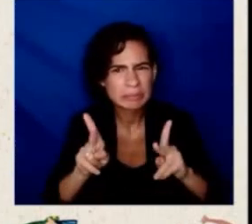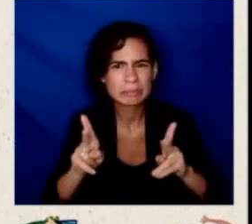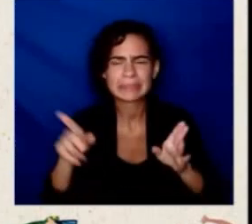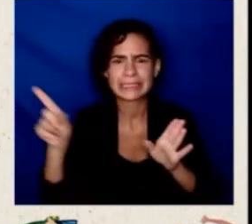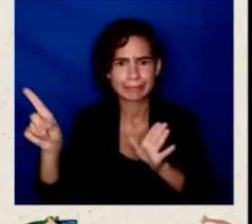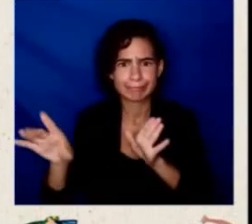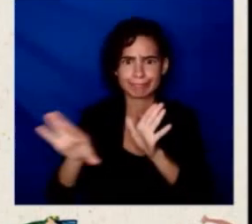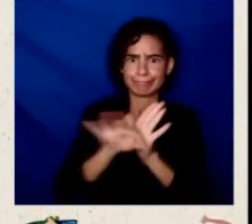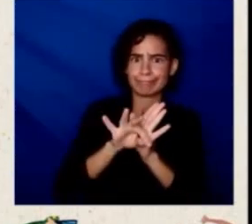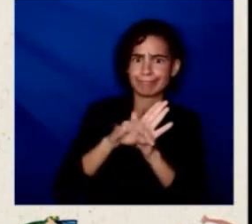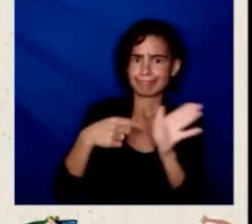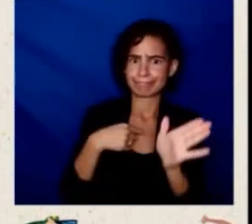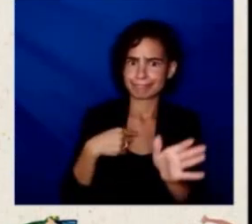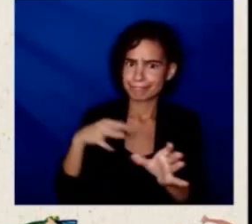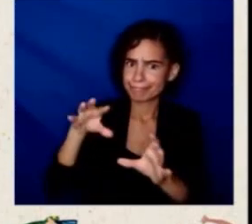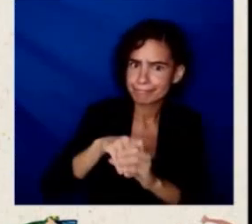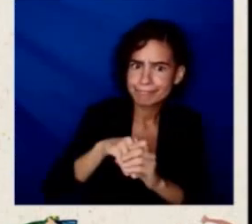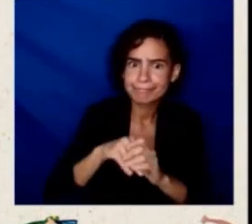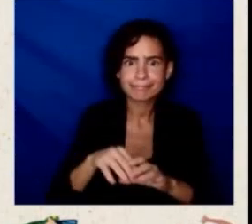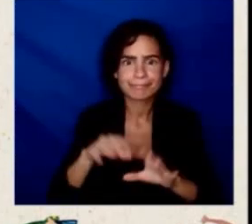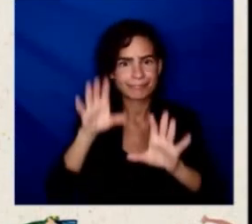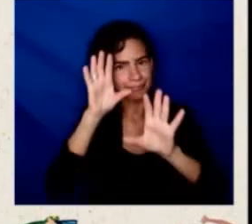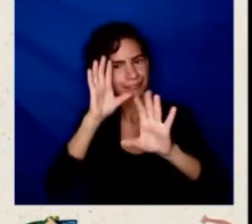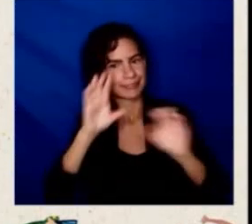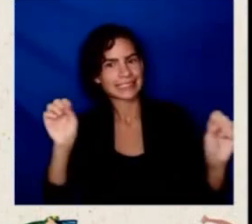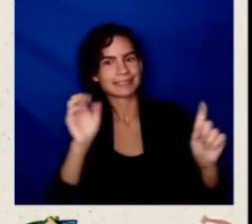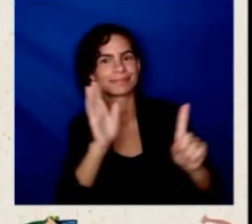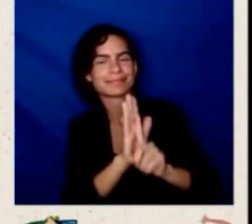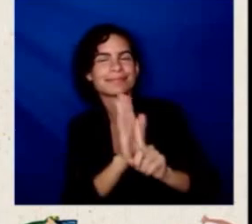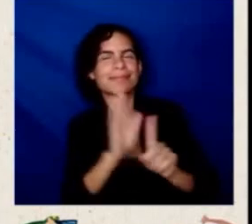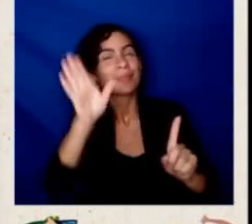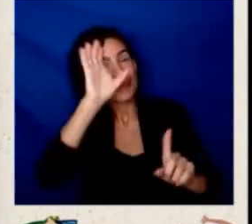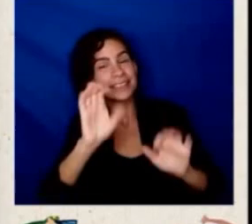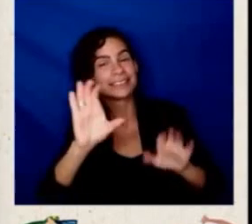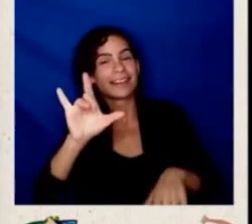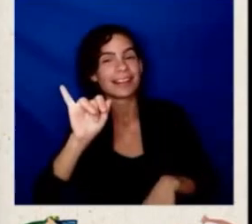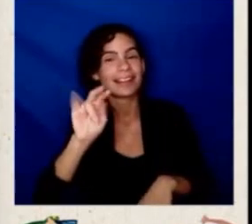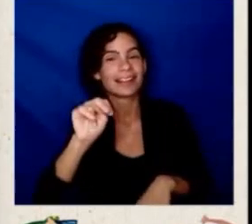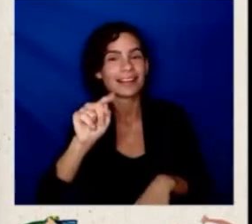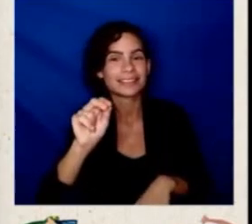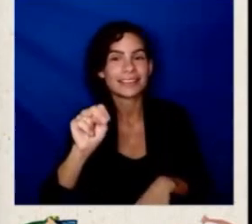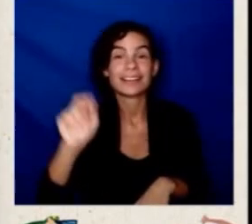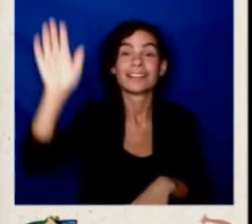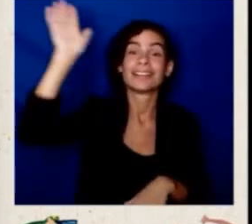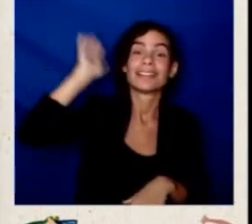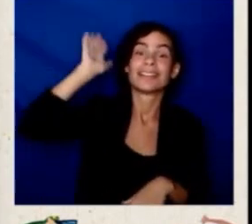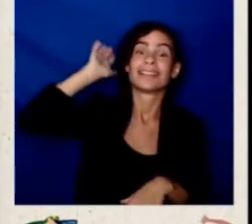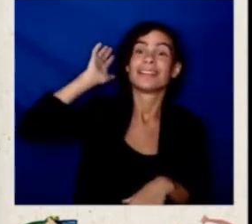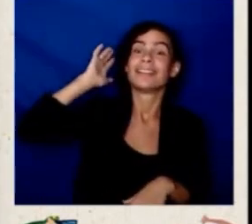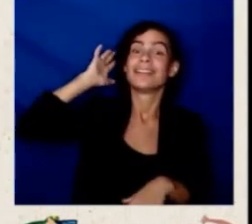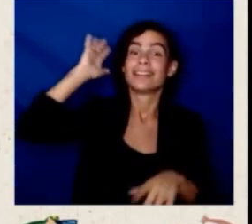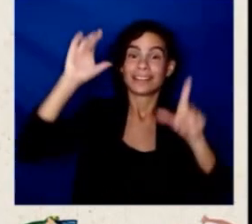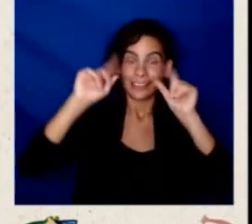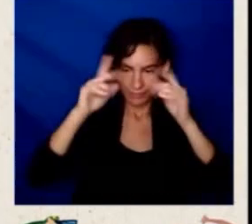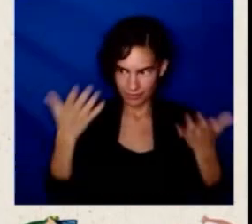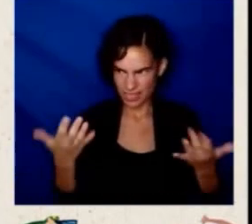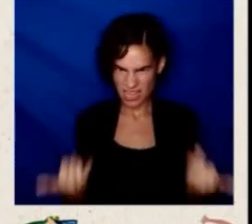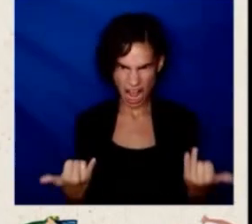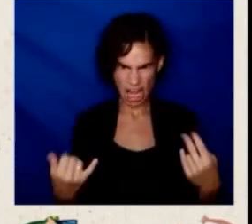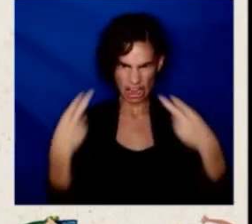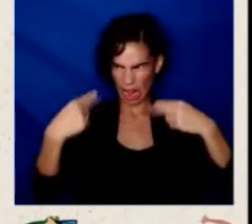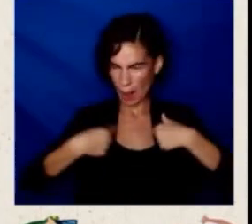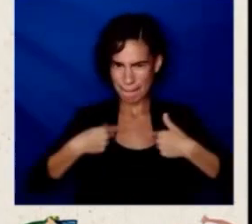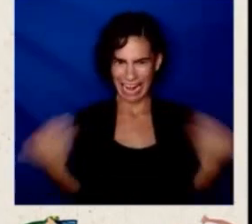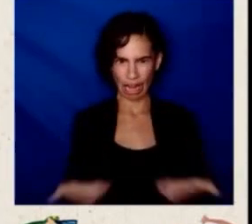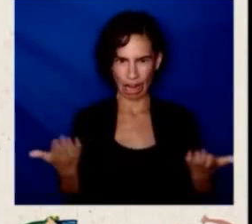President Clinton. And now I am sitting across the table from Secretary De Sera, and I am